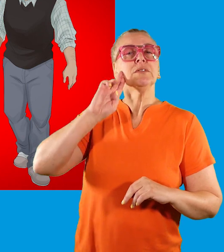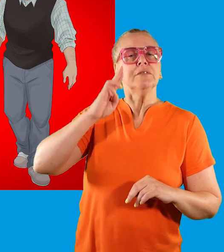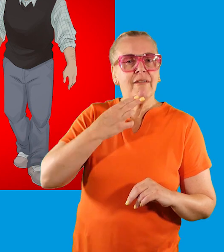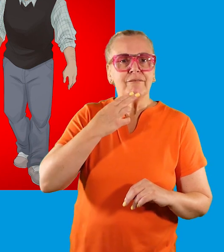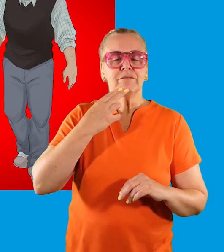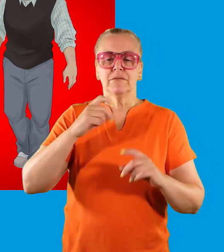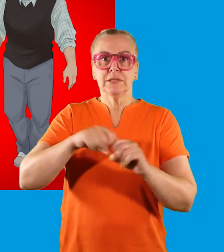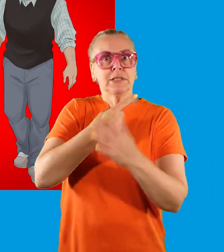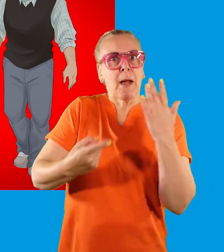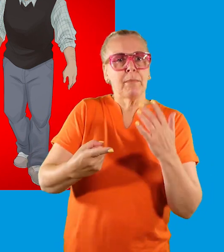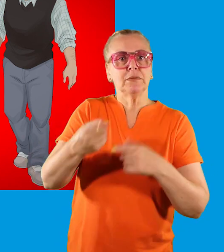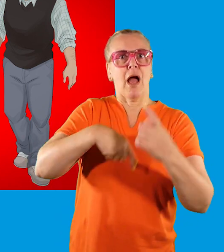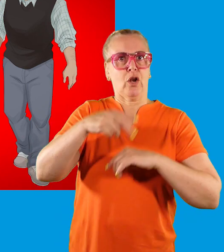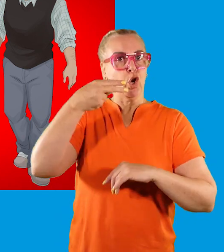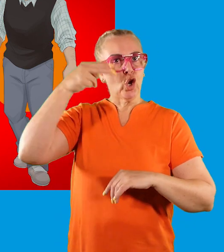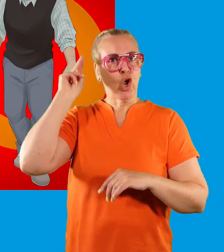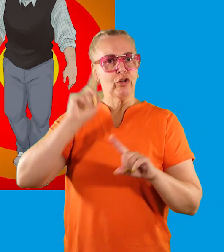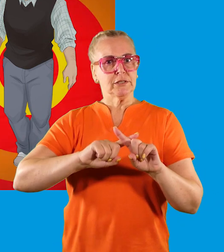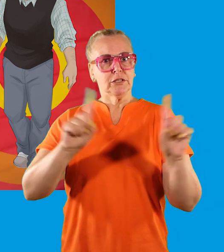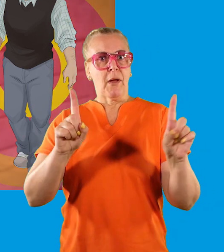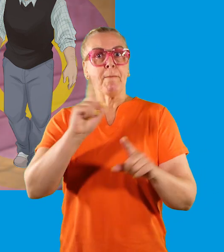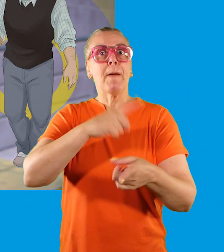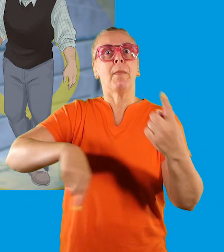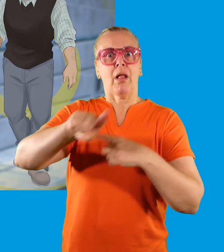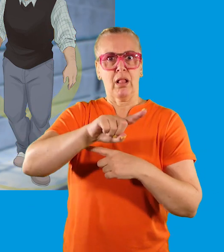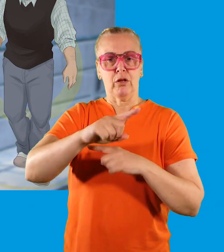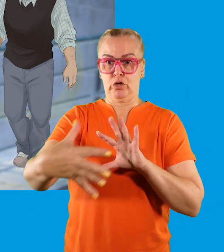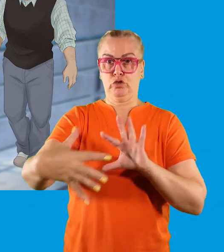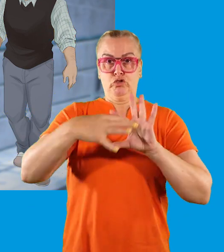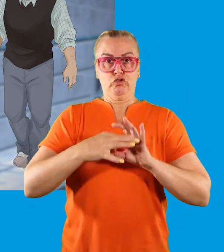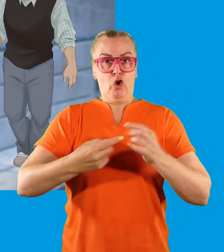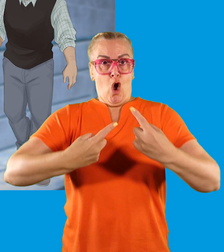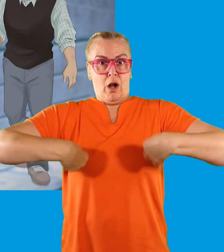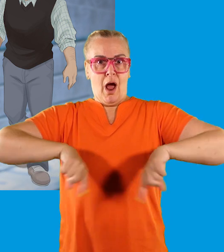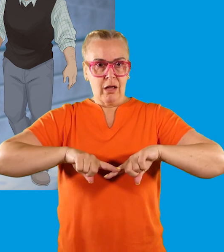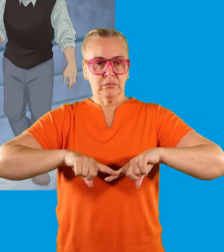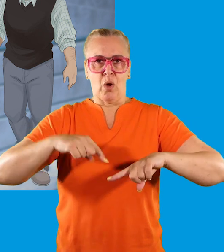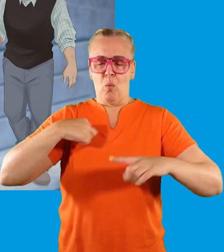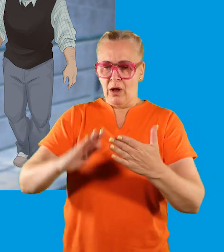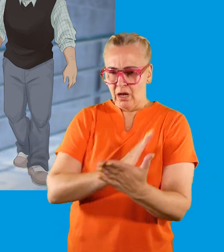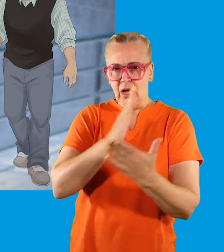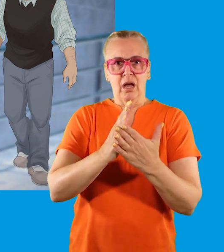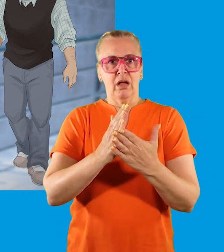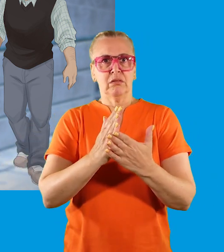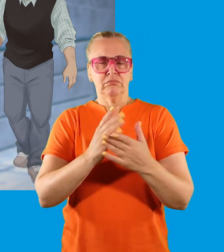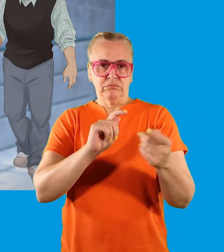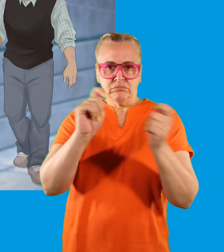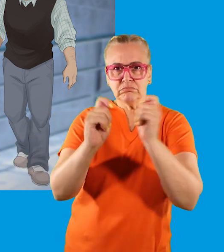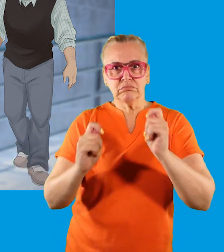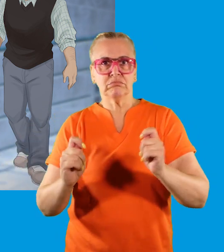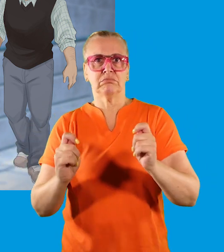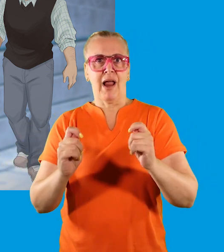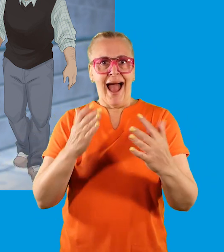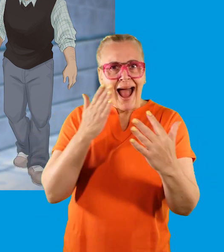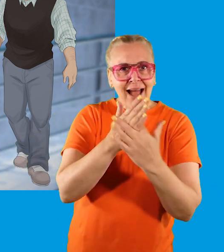Before deaf, disabled and neurodivergent people join us, we ensure adjustments, access and funding are set